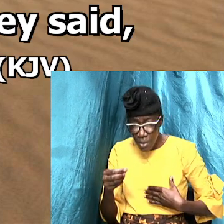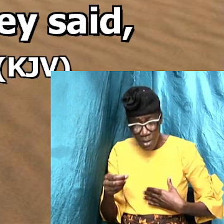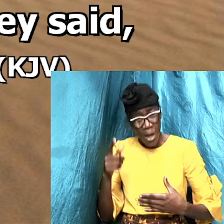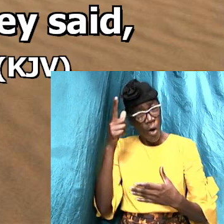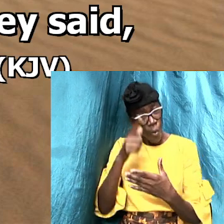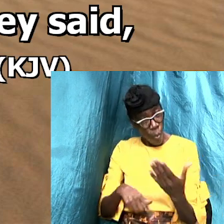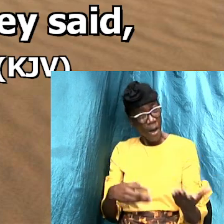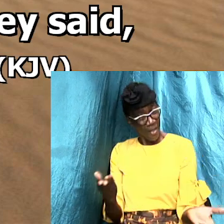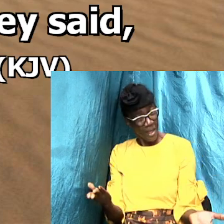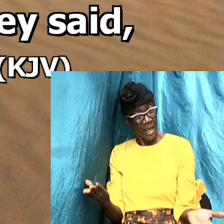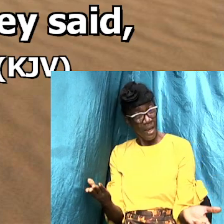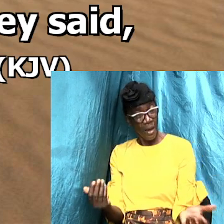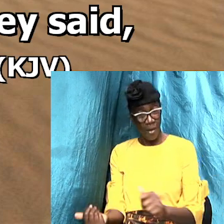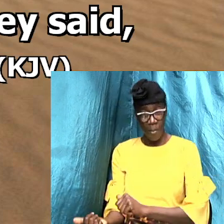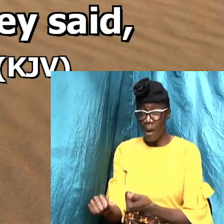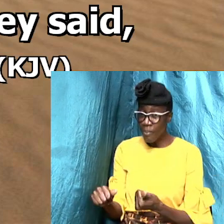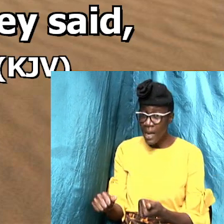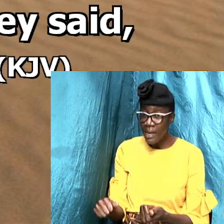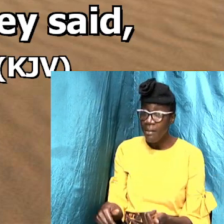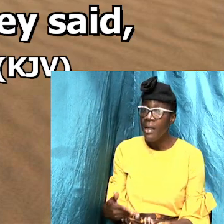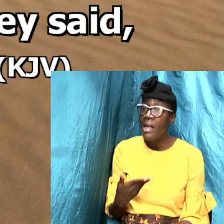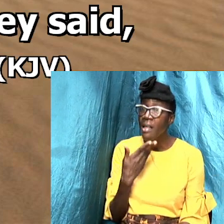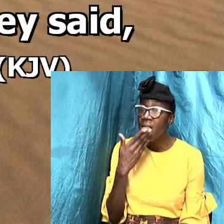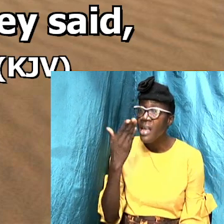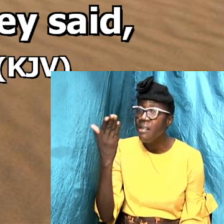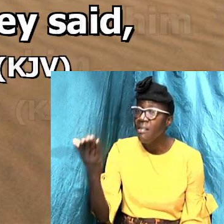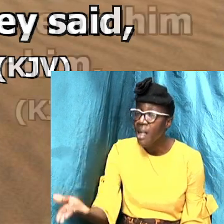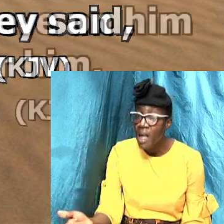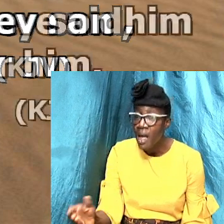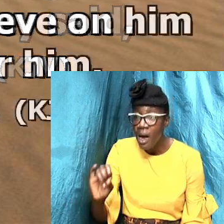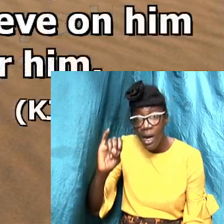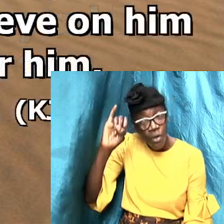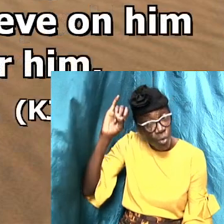were you baptized and they said unto John's baptism